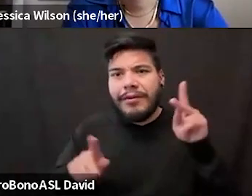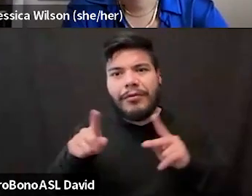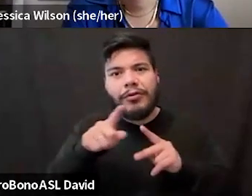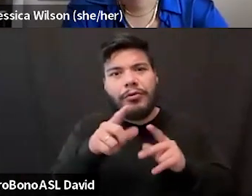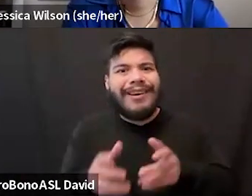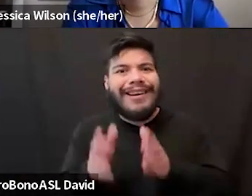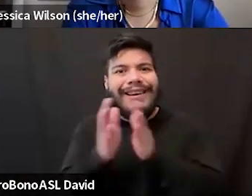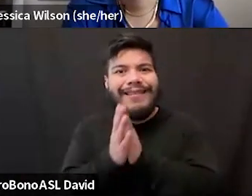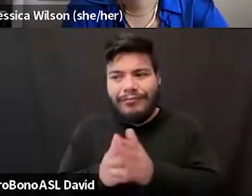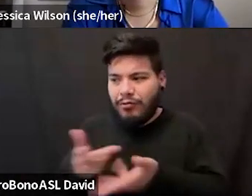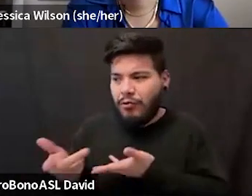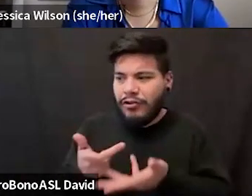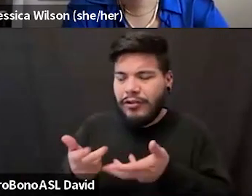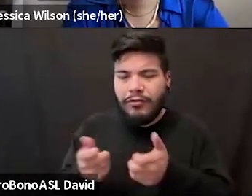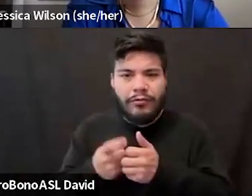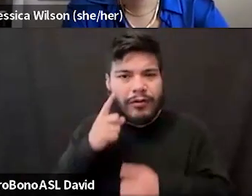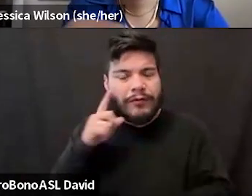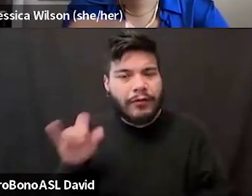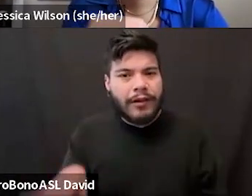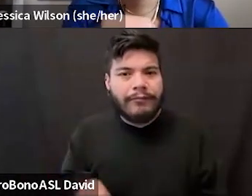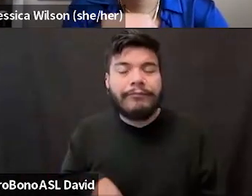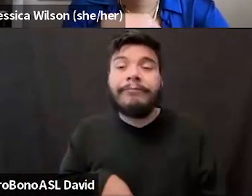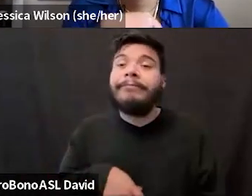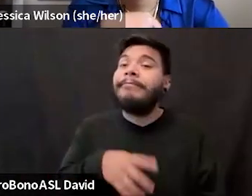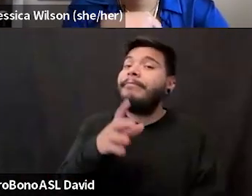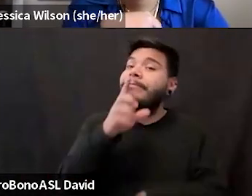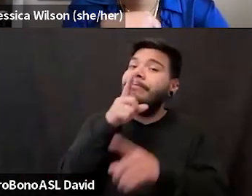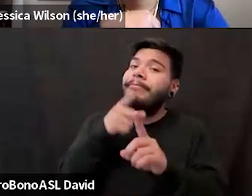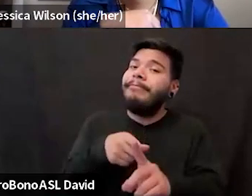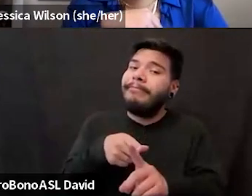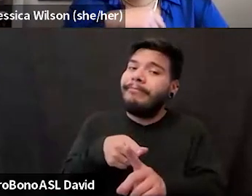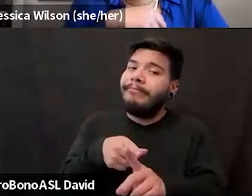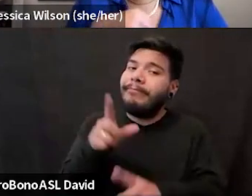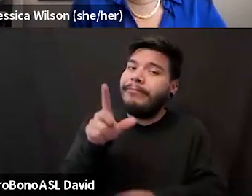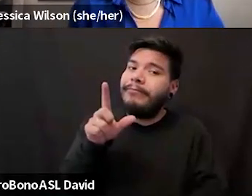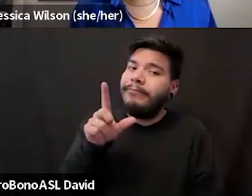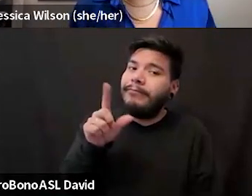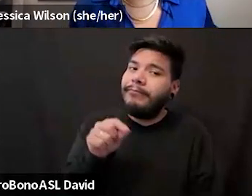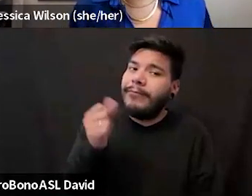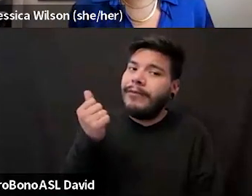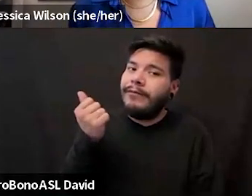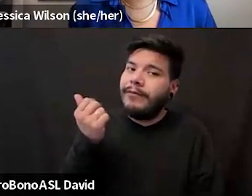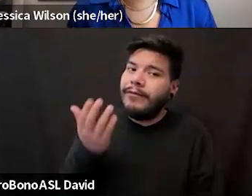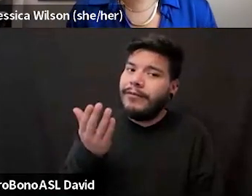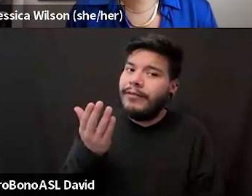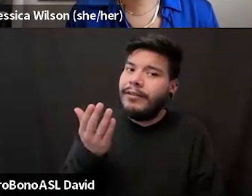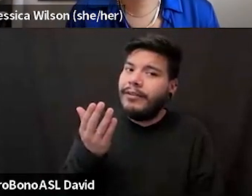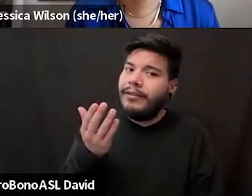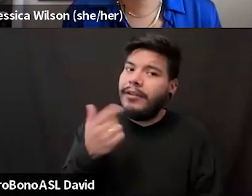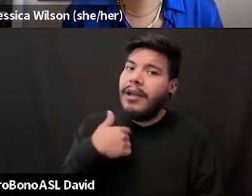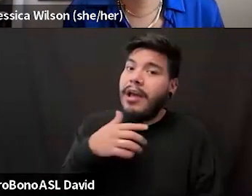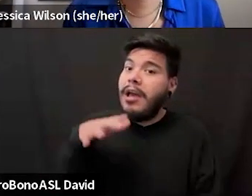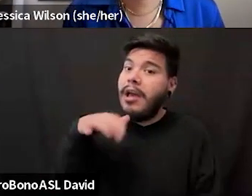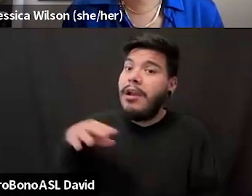conversation with you for this book? The short answer is no lose in 2015. So I had not yet moved to,